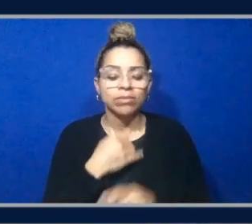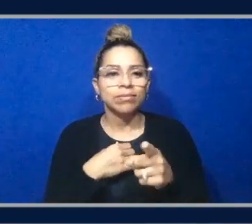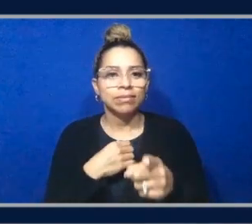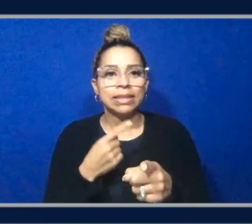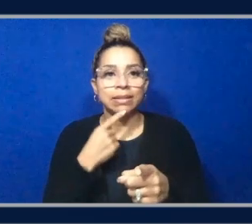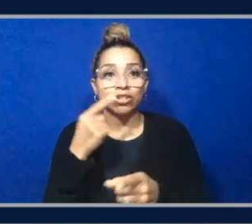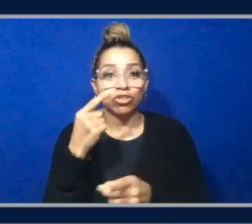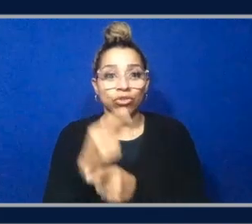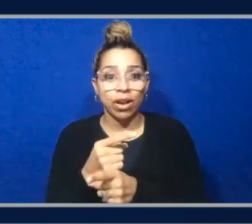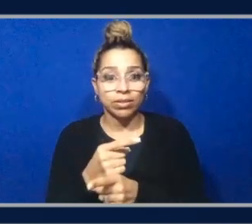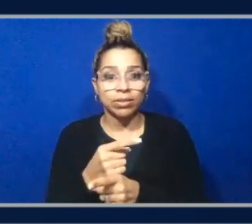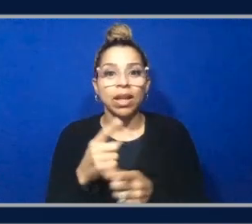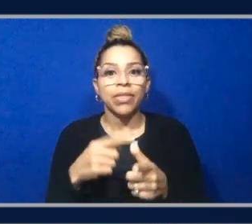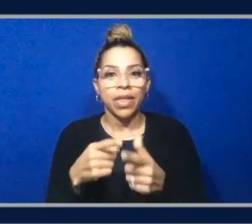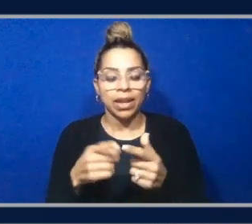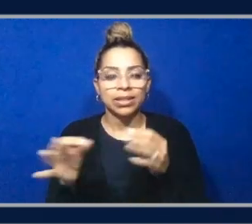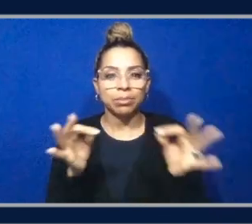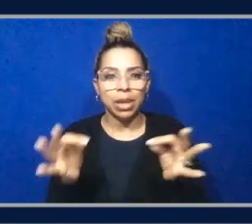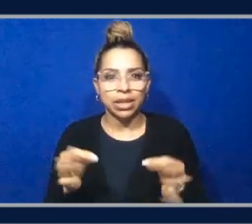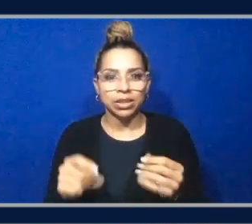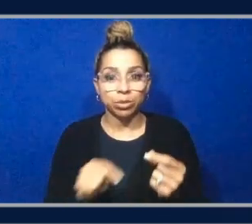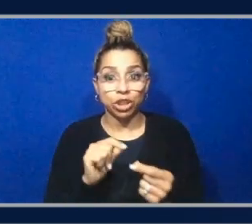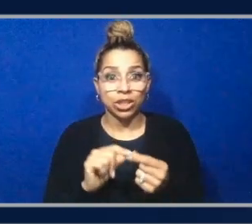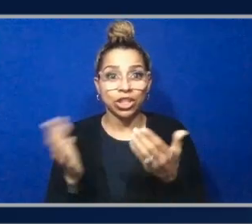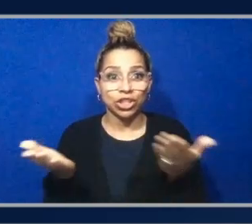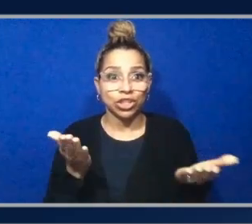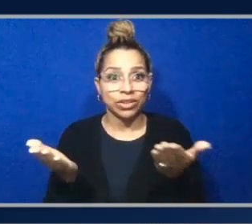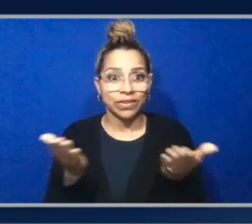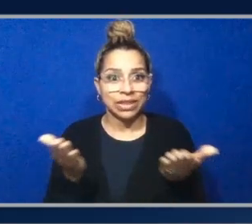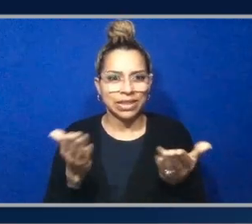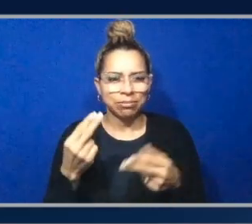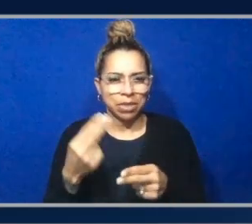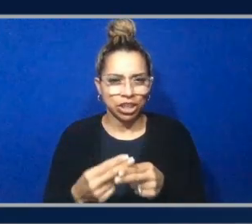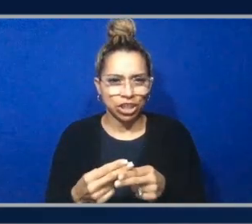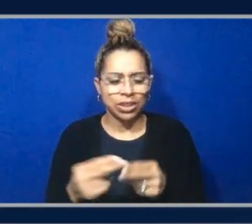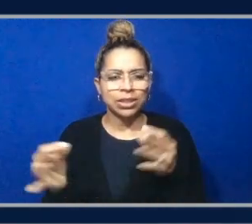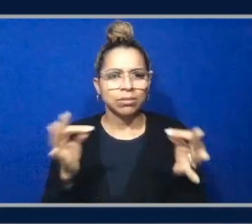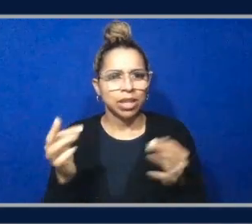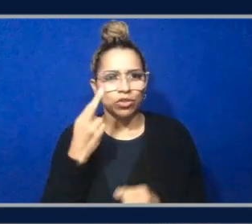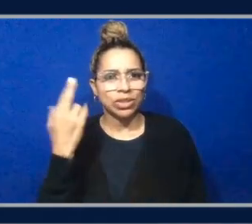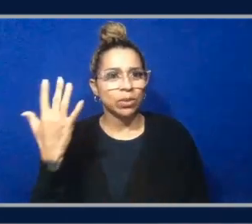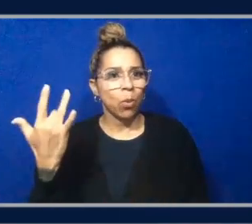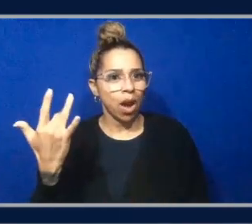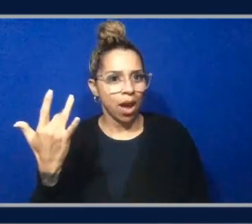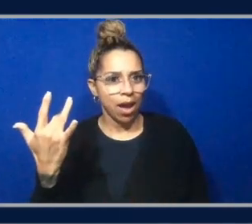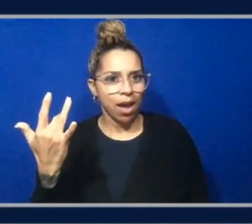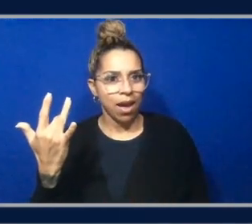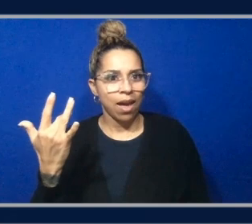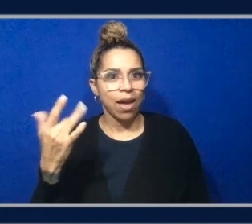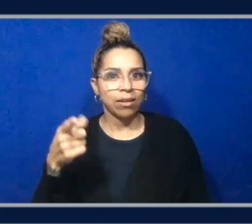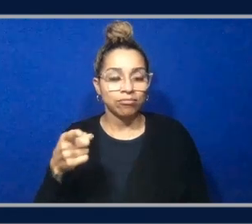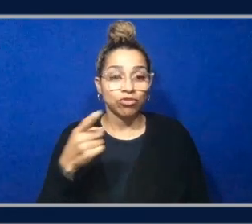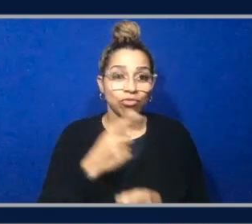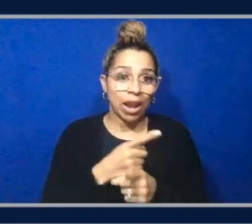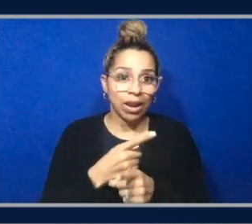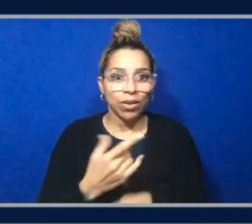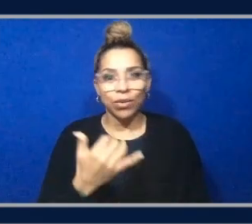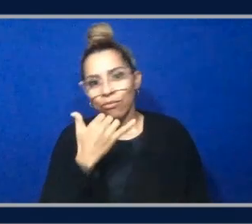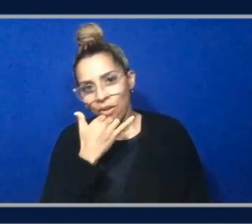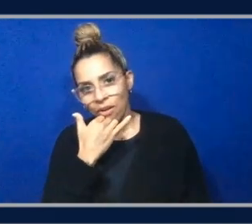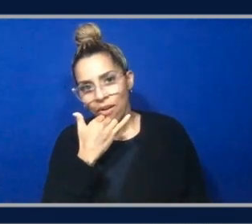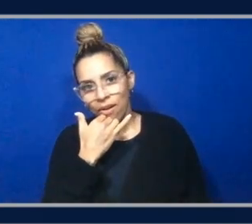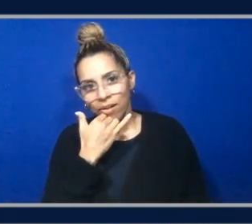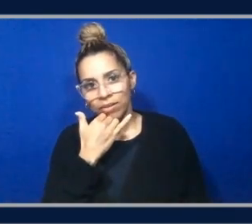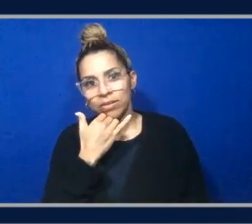explain a particular service that is being mentioned. And then it explains why that feature or service is right or not. And it provides references.